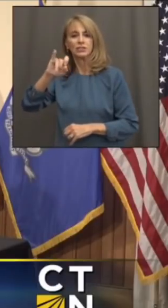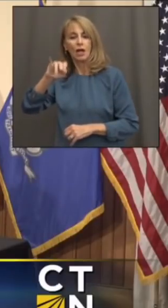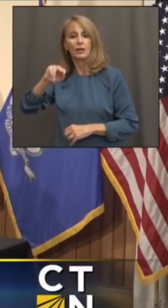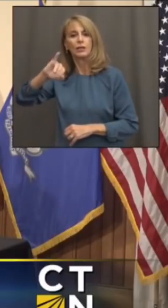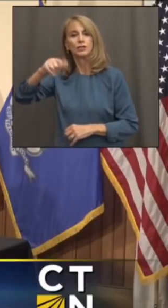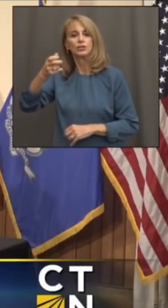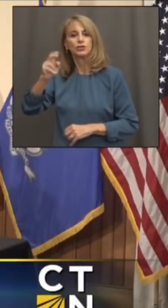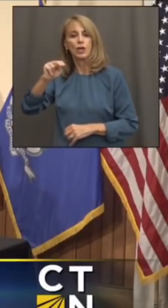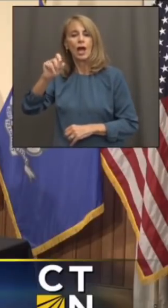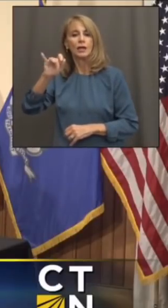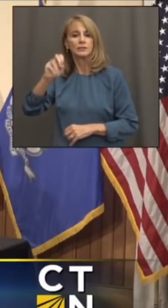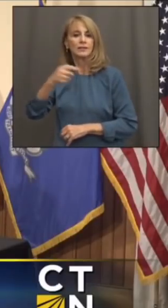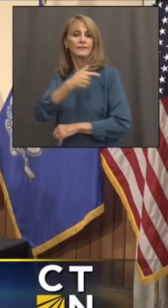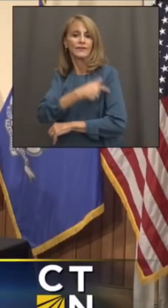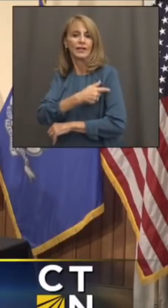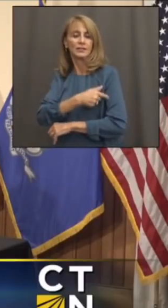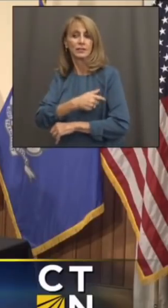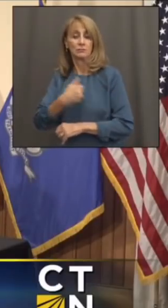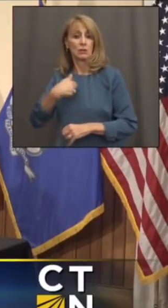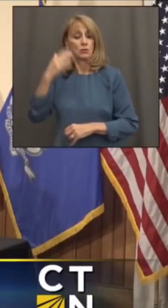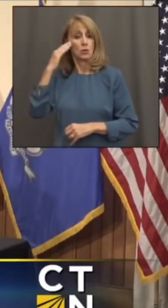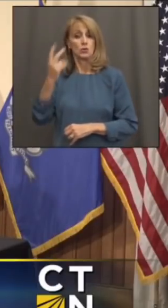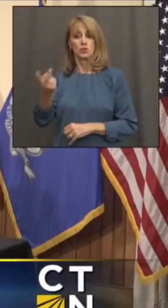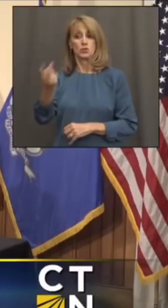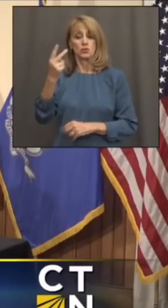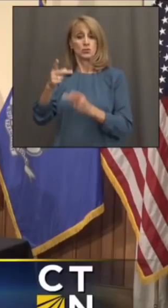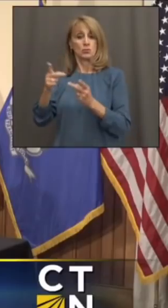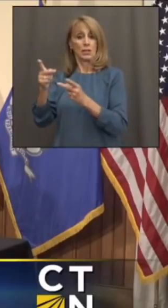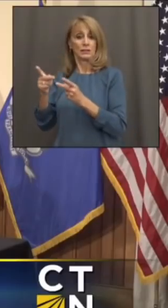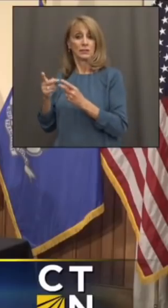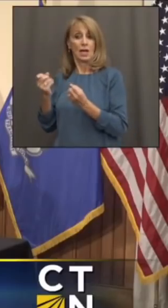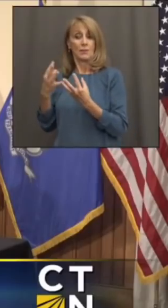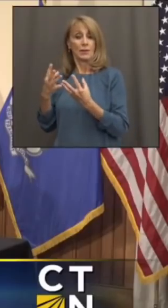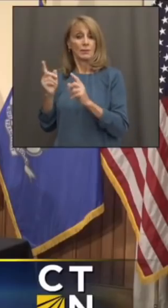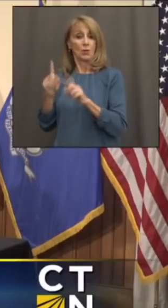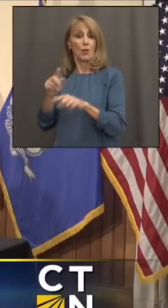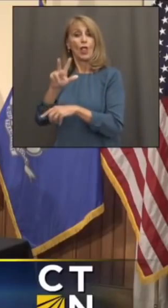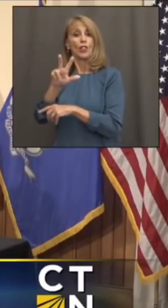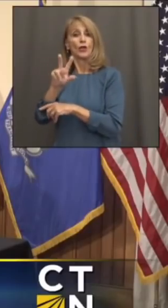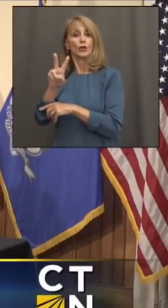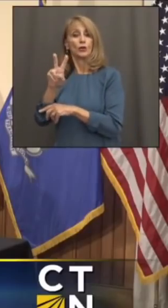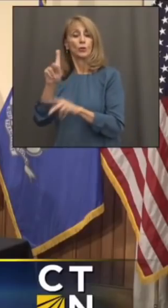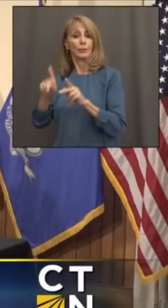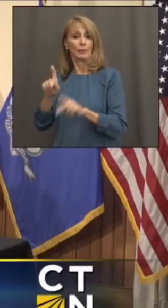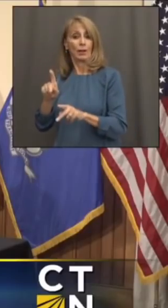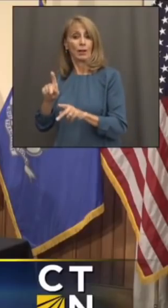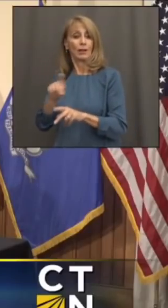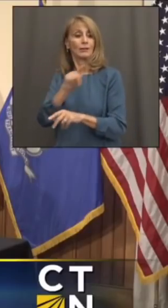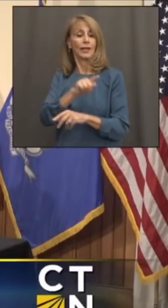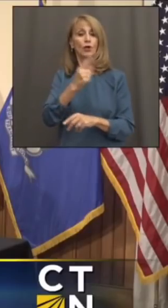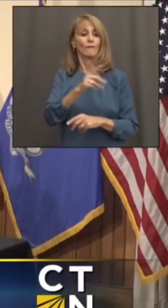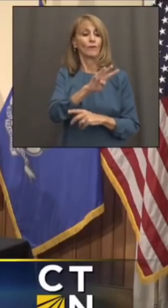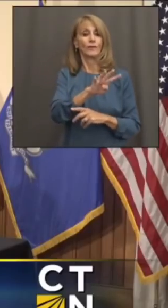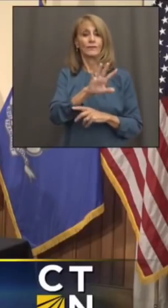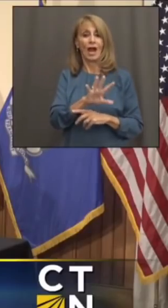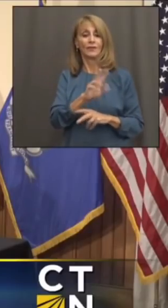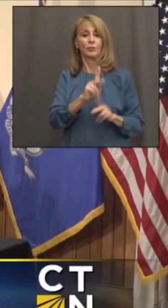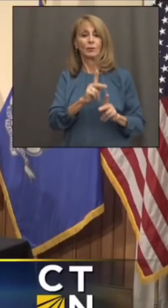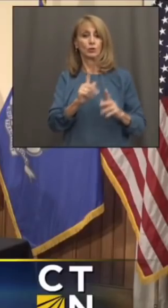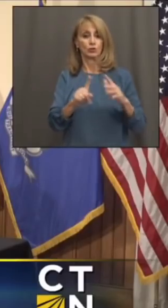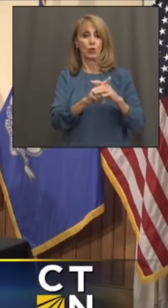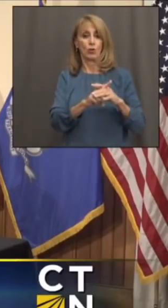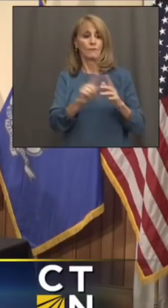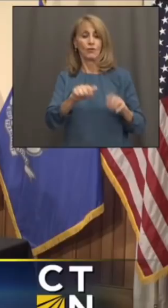earlier this week. Um, where about 32 people were vaccinated at one and 45 at another.